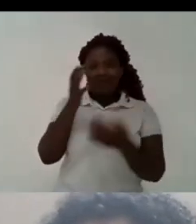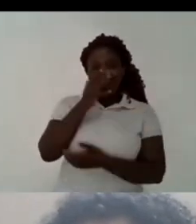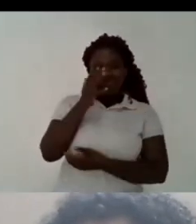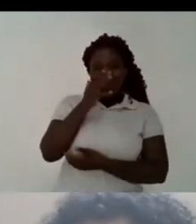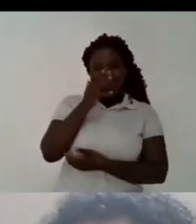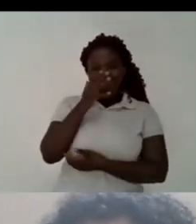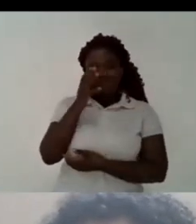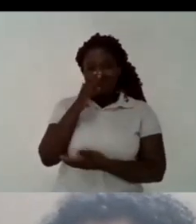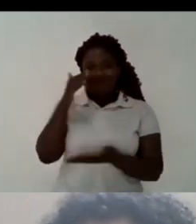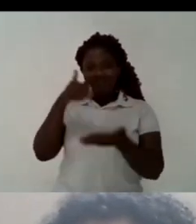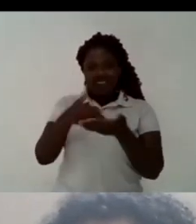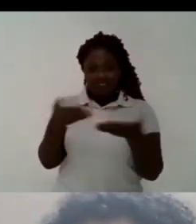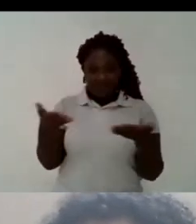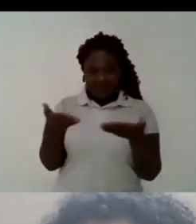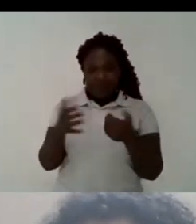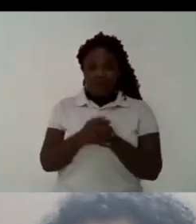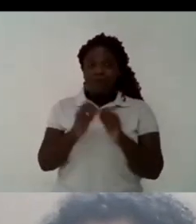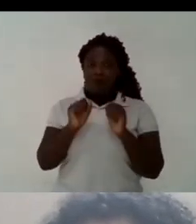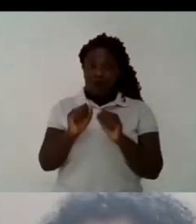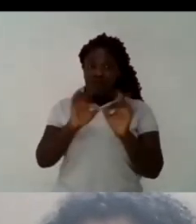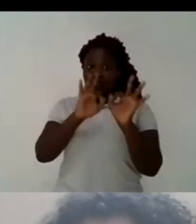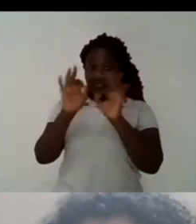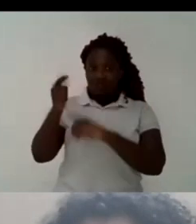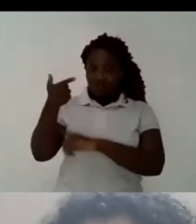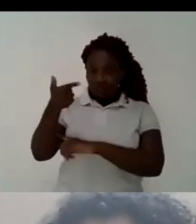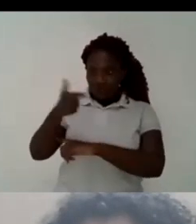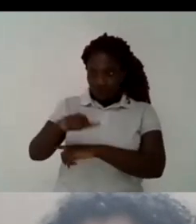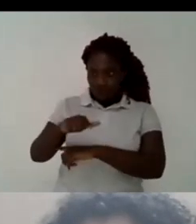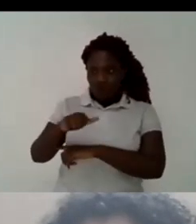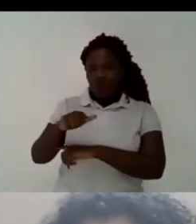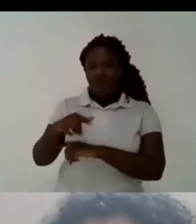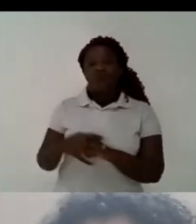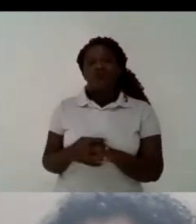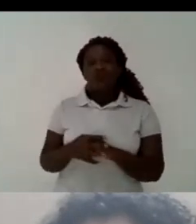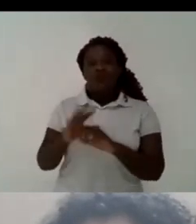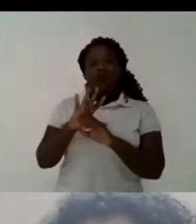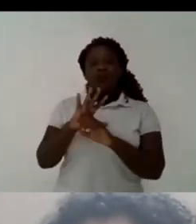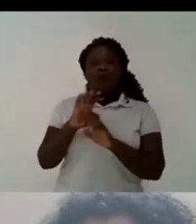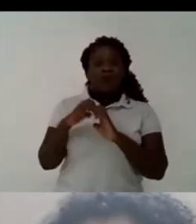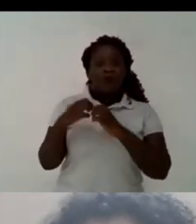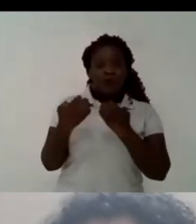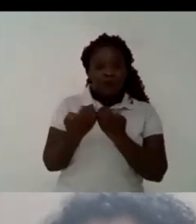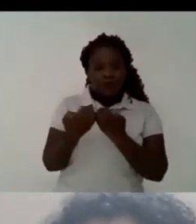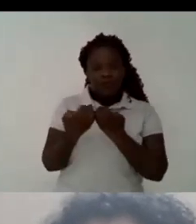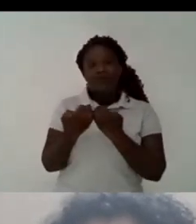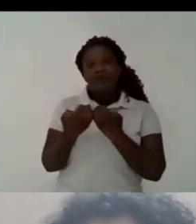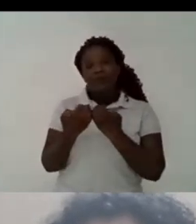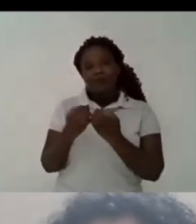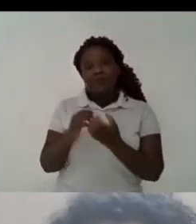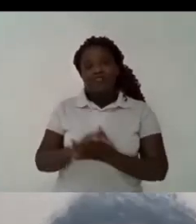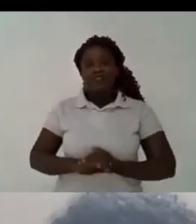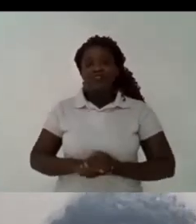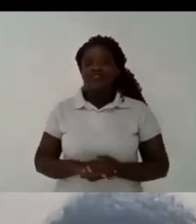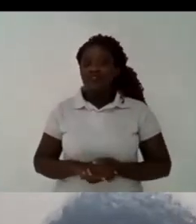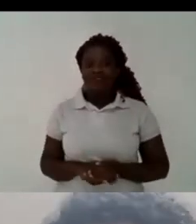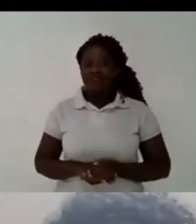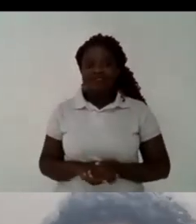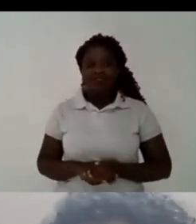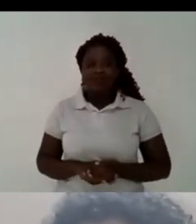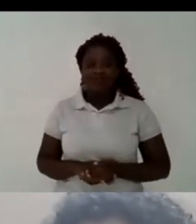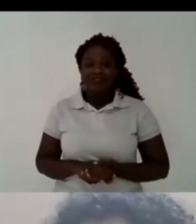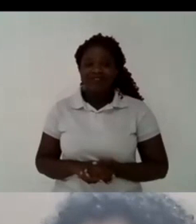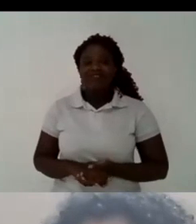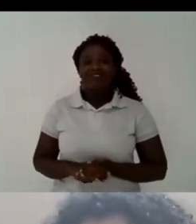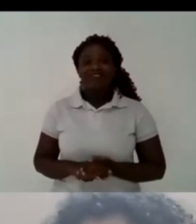the sign language interpreting and of course i'd like to thank you for uh being